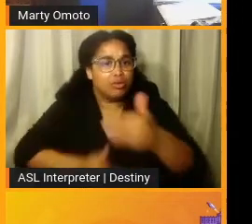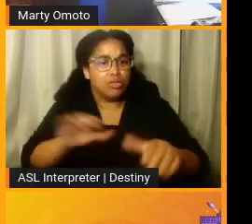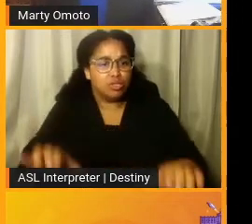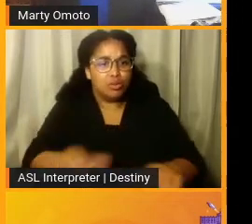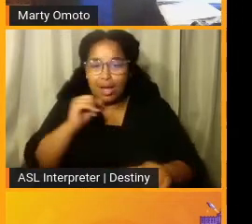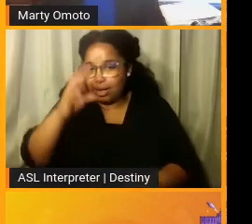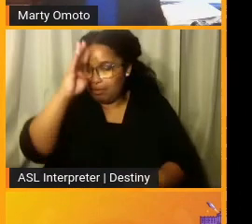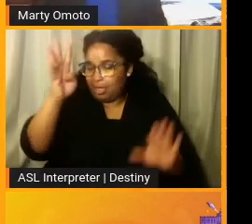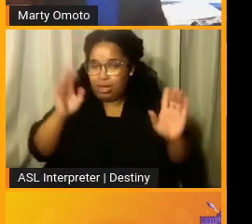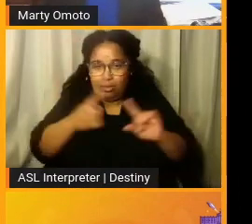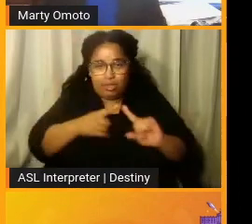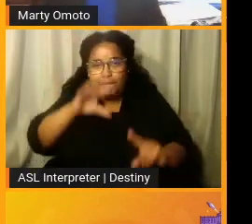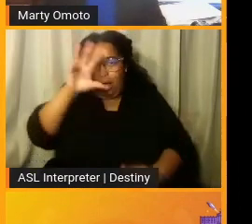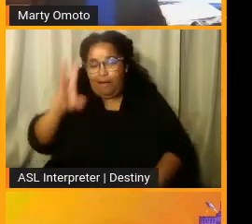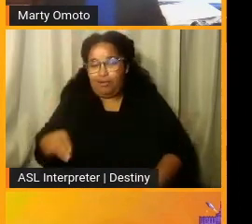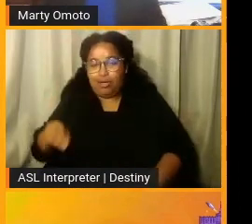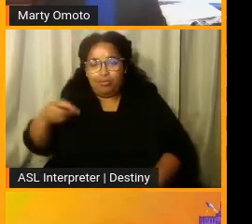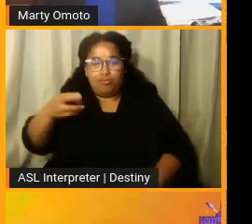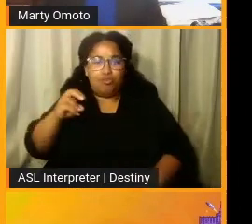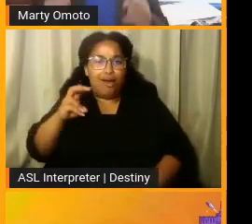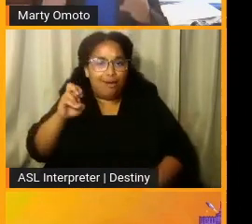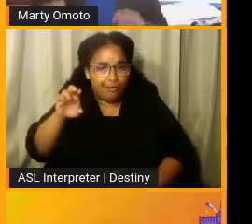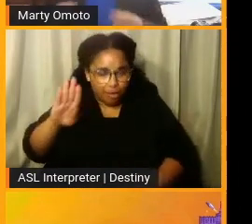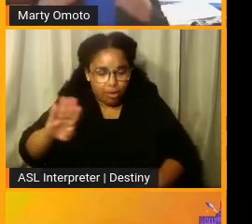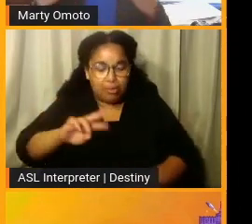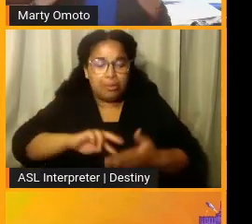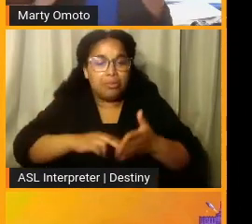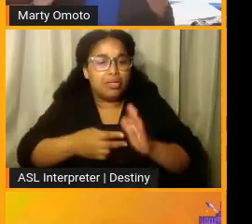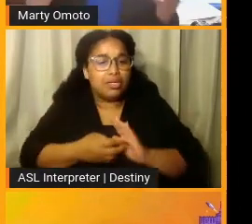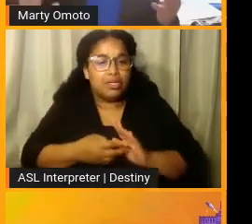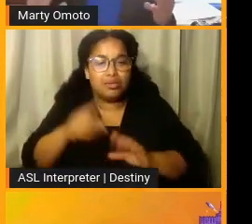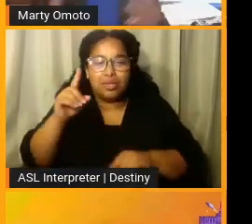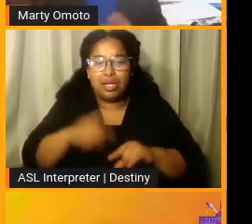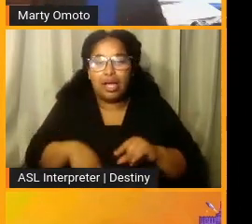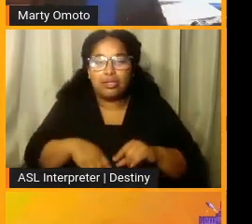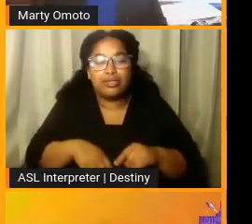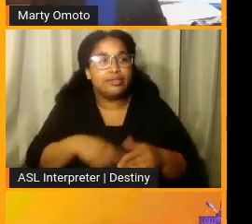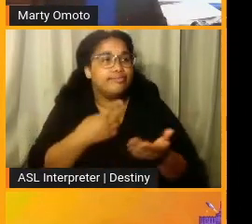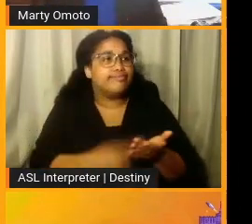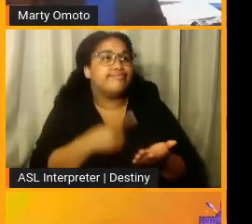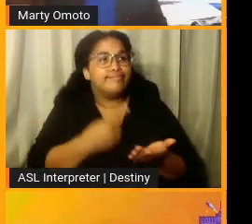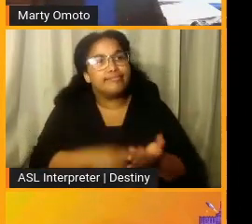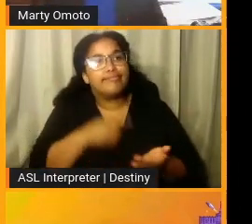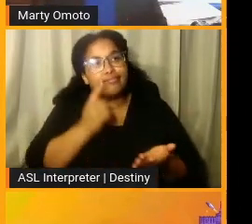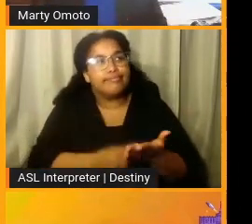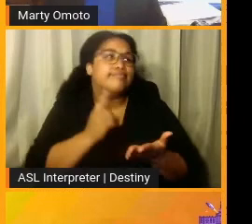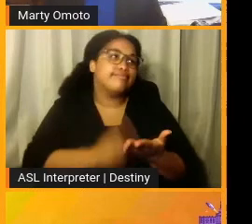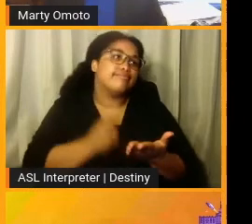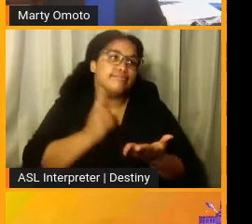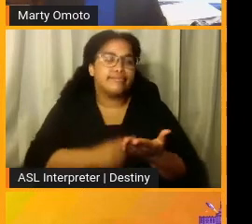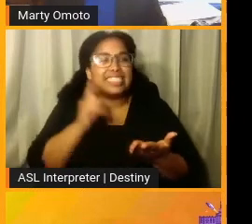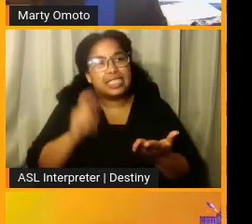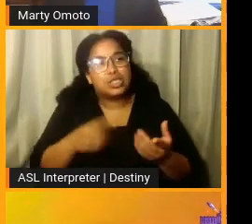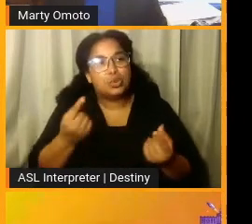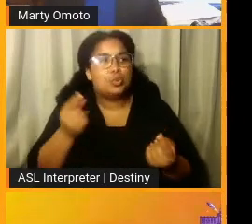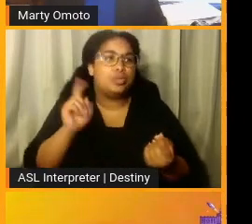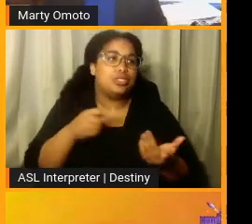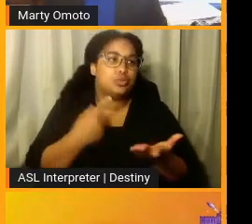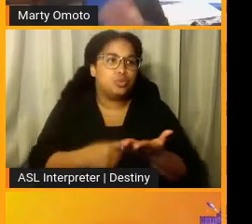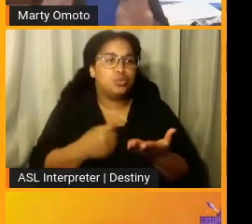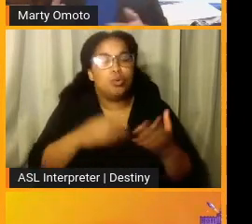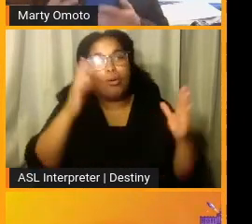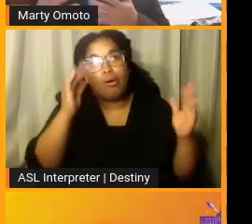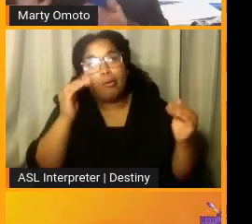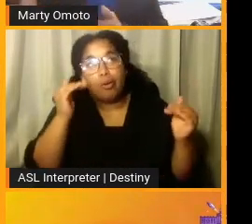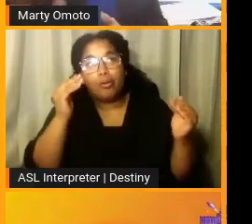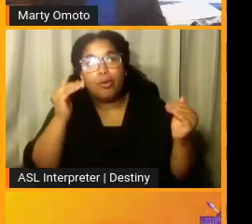this up as an African proverb, but what it means is that we can't just talk about what we need to do, or hope